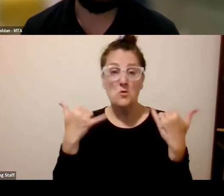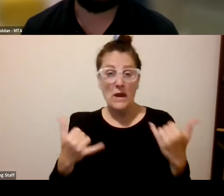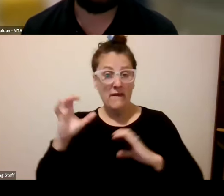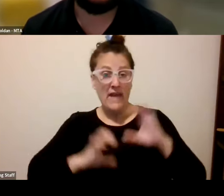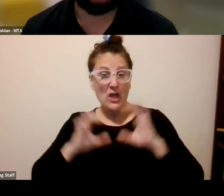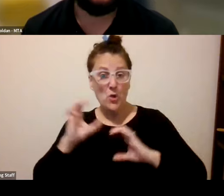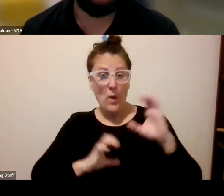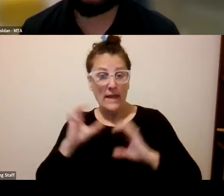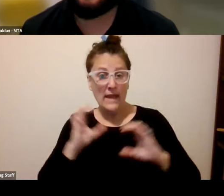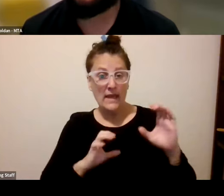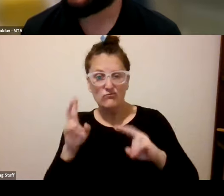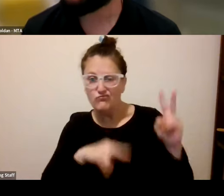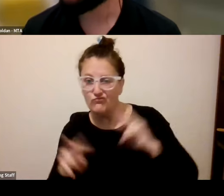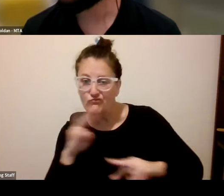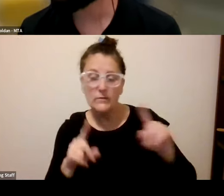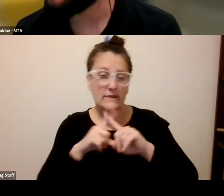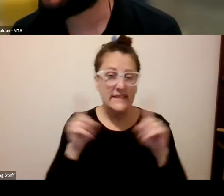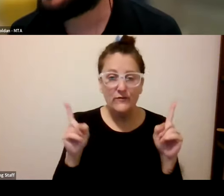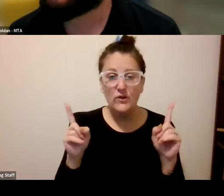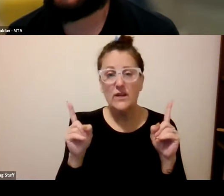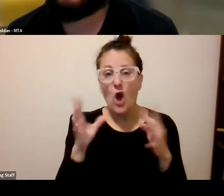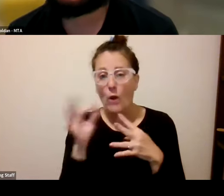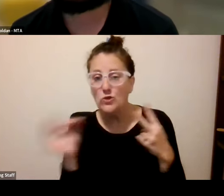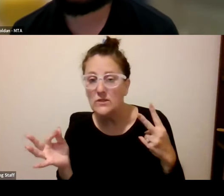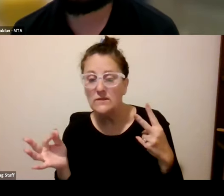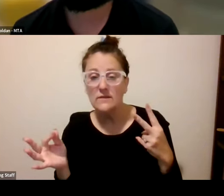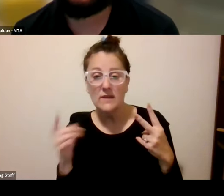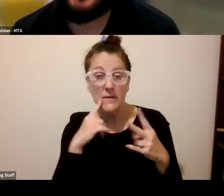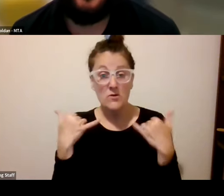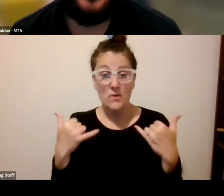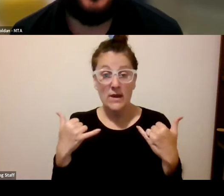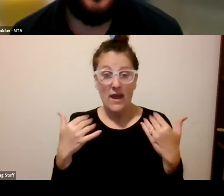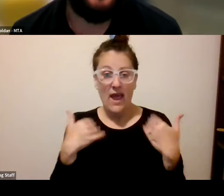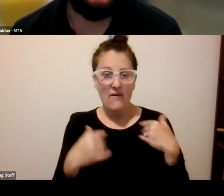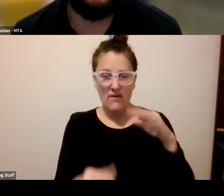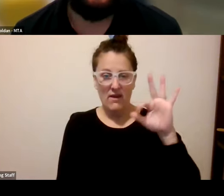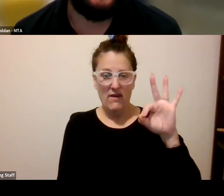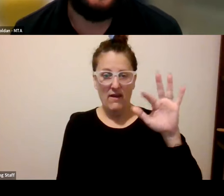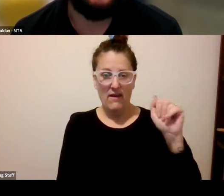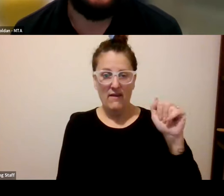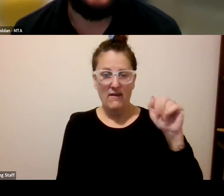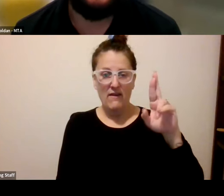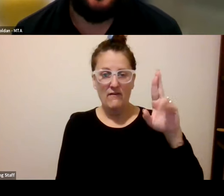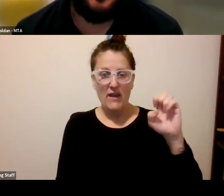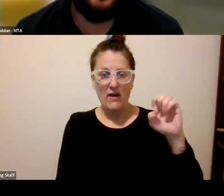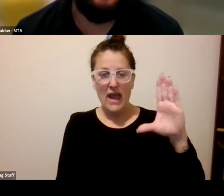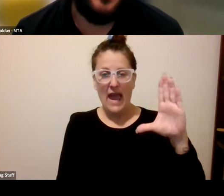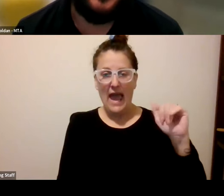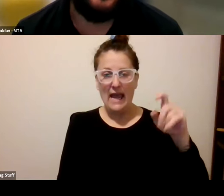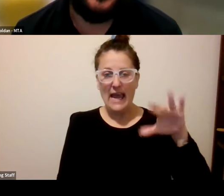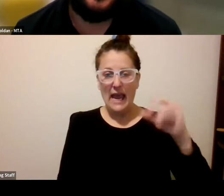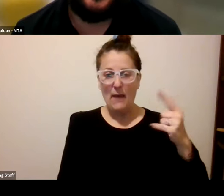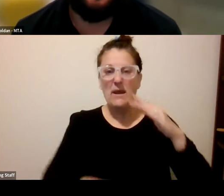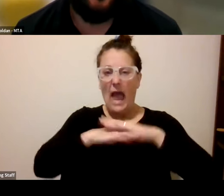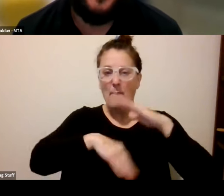um different fair fair uh options but we presently have fair capping so essentially starting